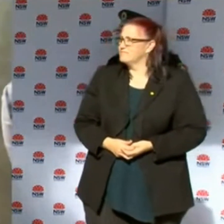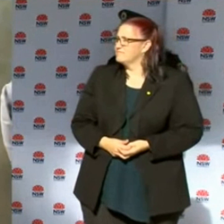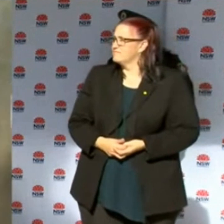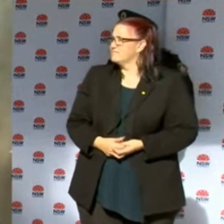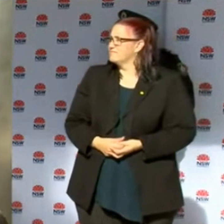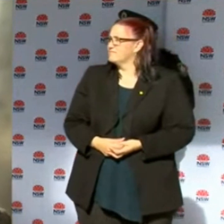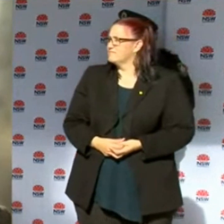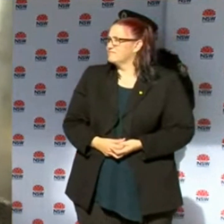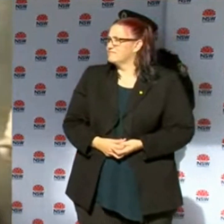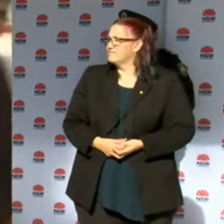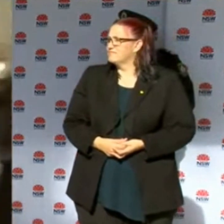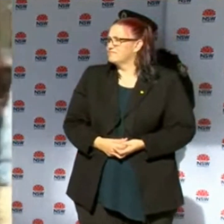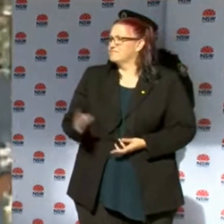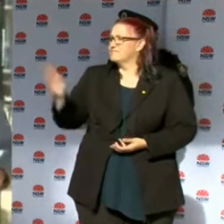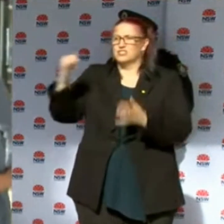Sorry?